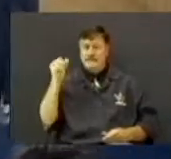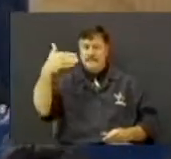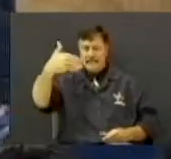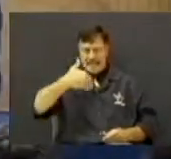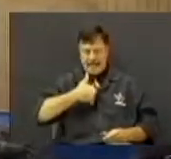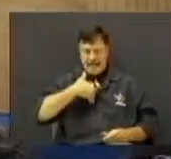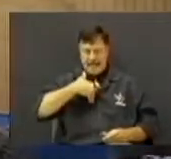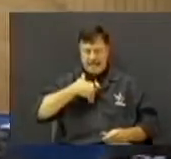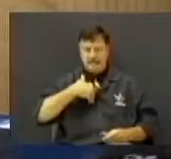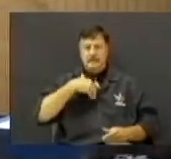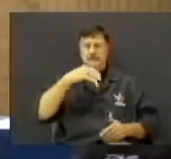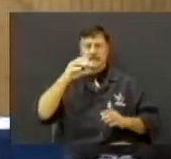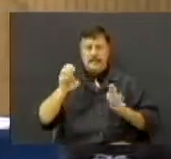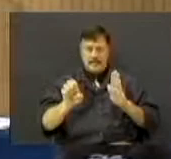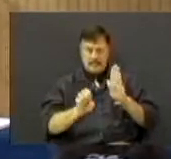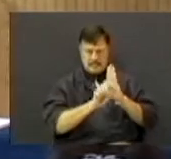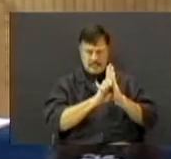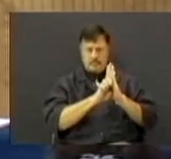Amen.